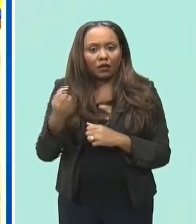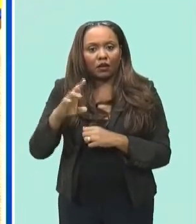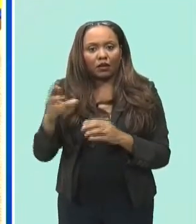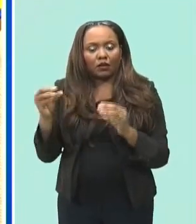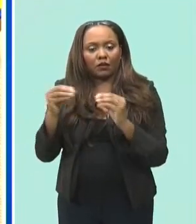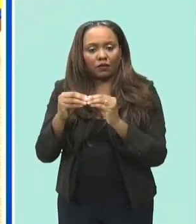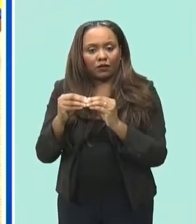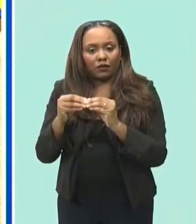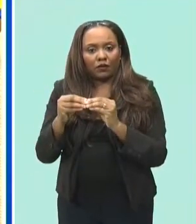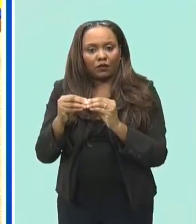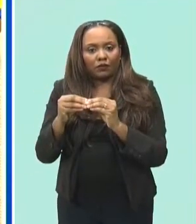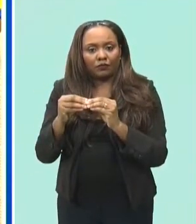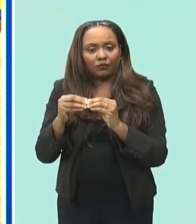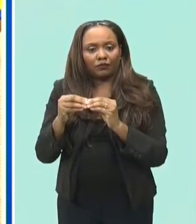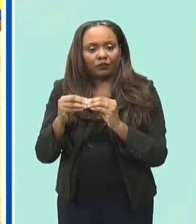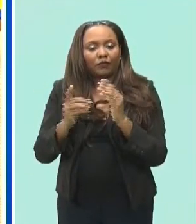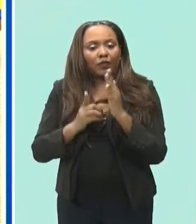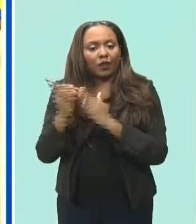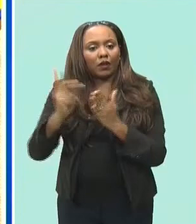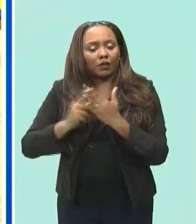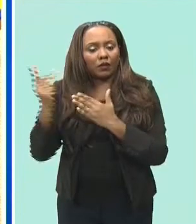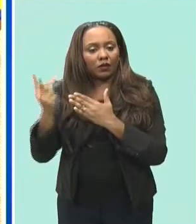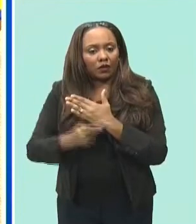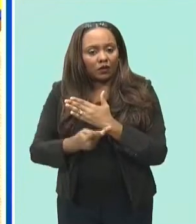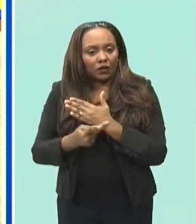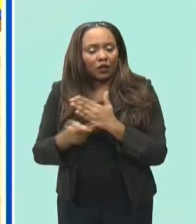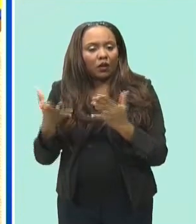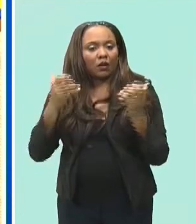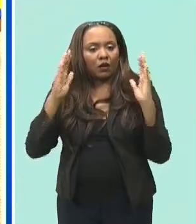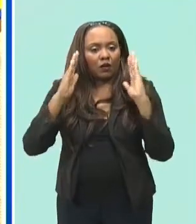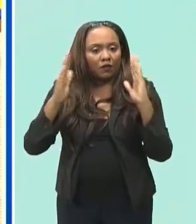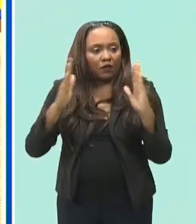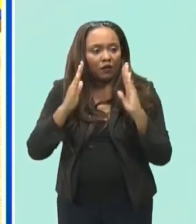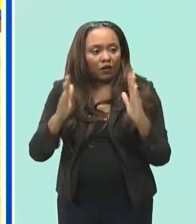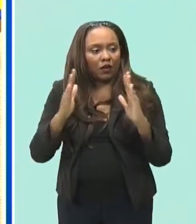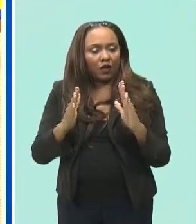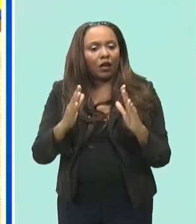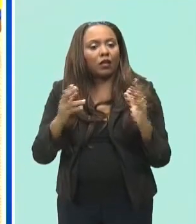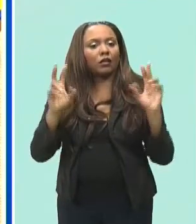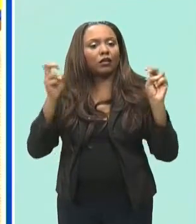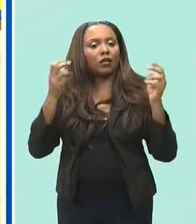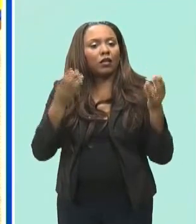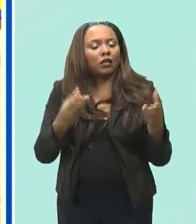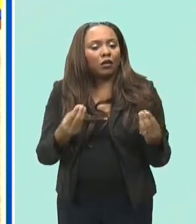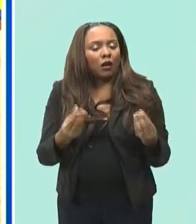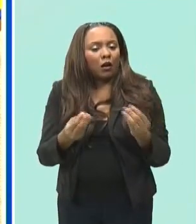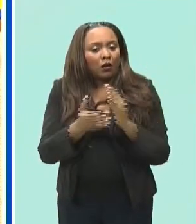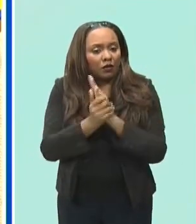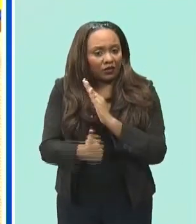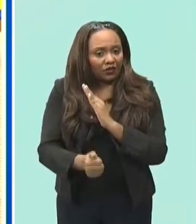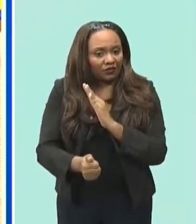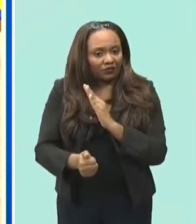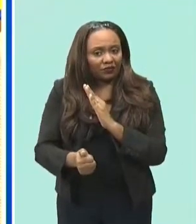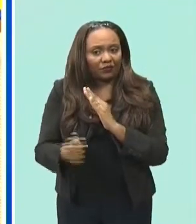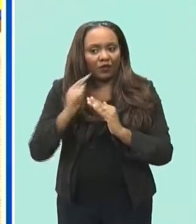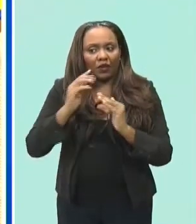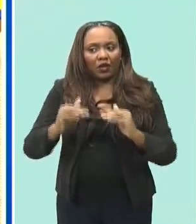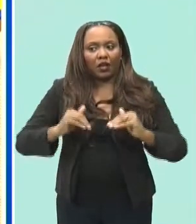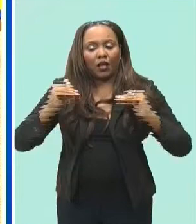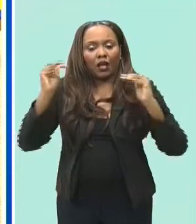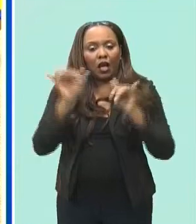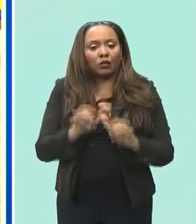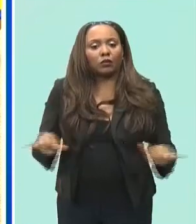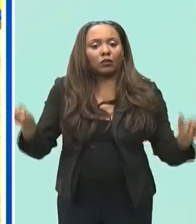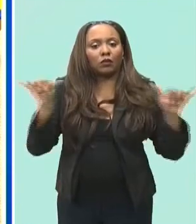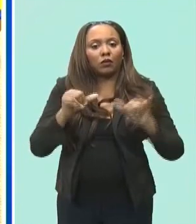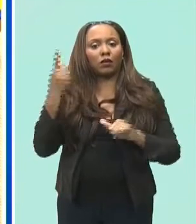competitors developmental program with focus on the soft skills so we are setting high standards in both the